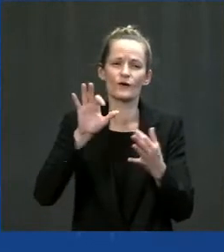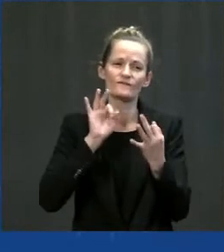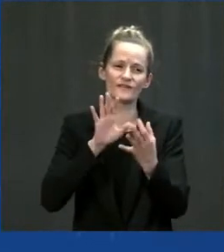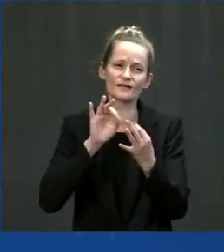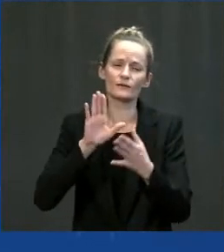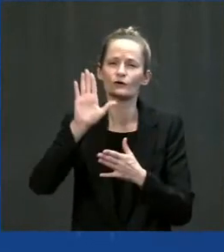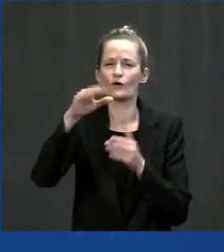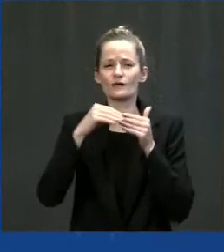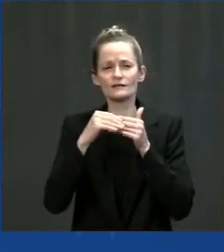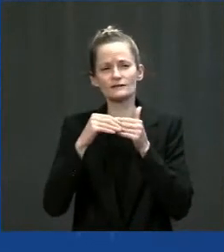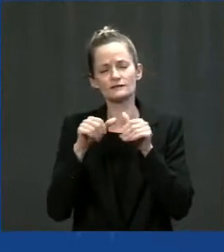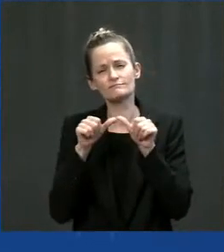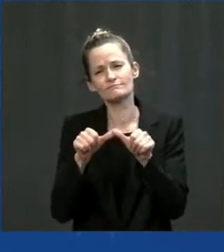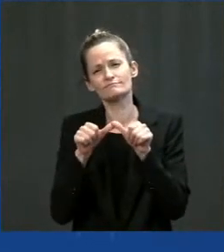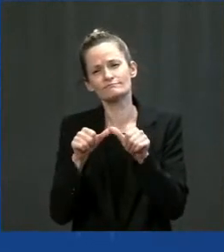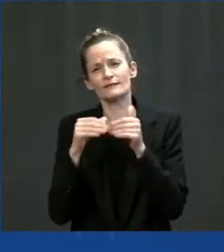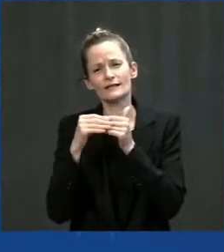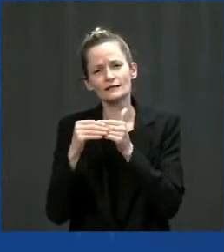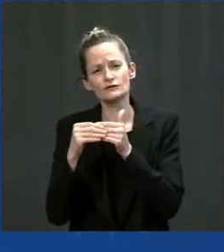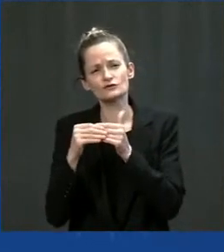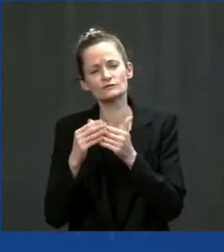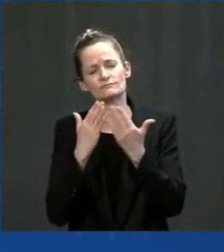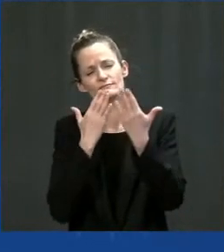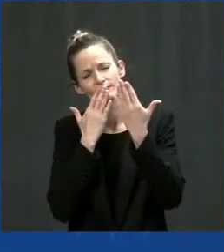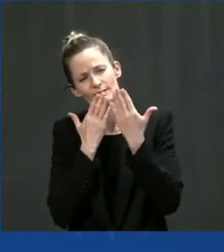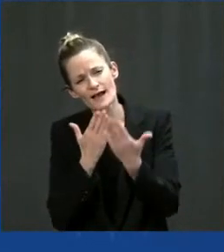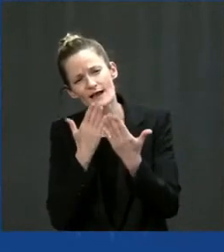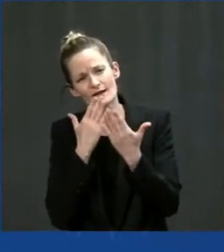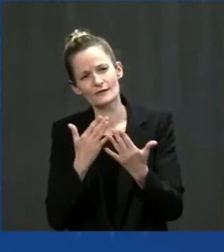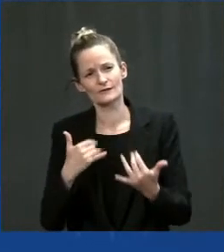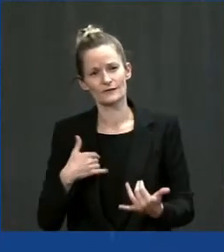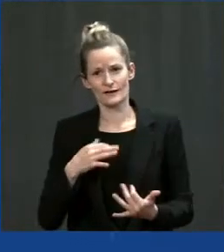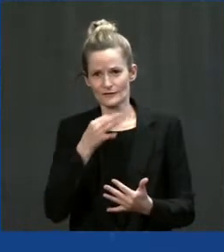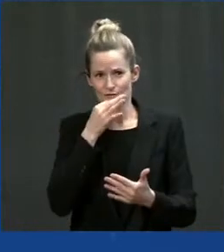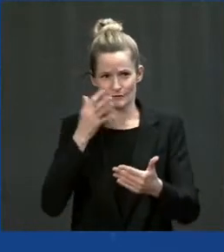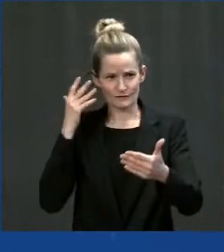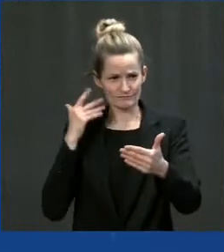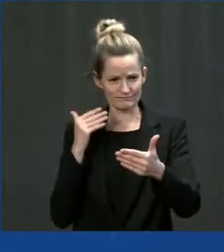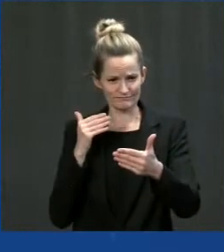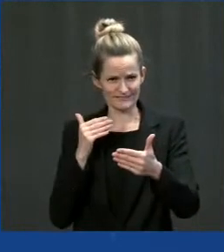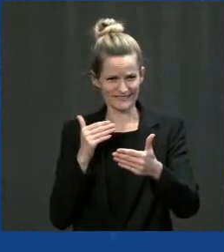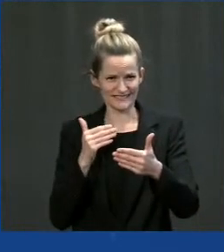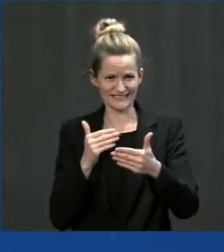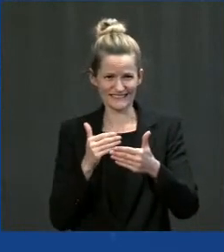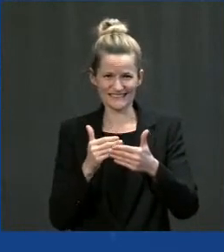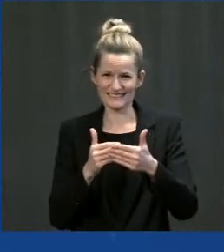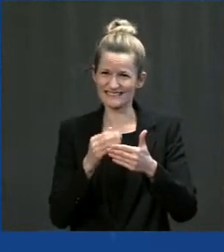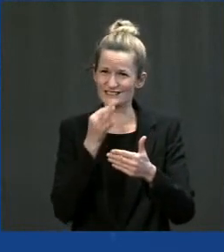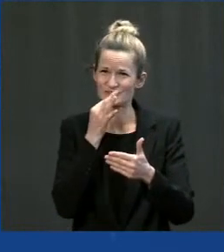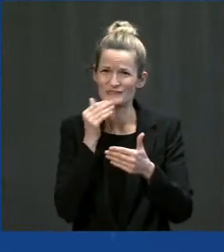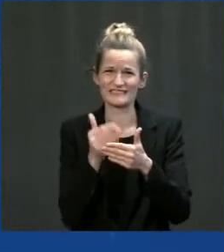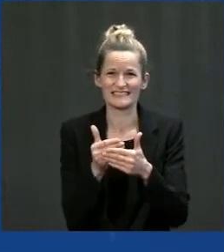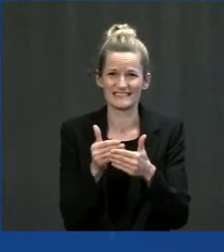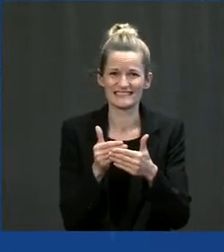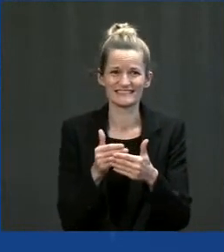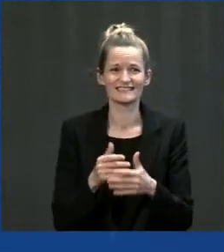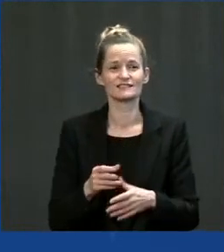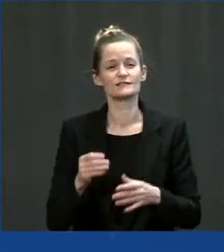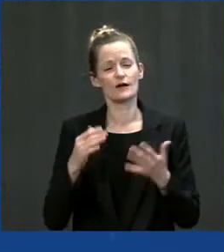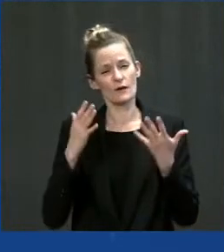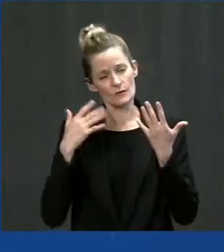I want to thank you for we're closer than we've ever been a long time to making a once in a generation investment. You know,